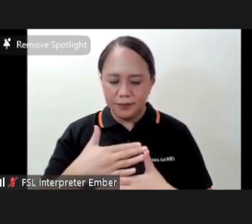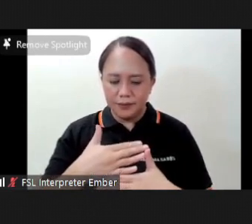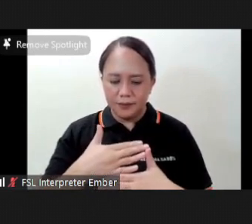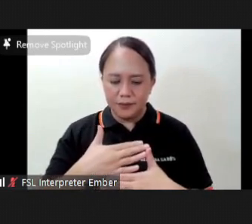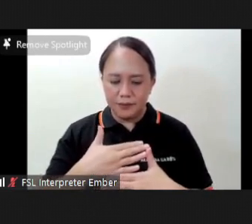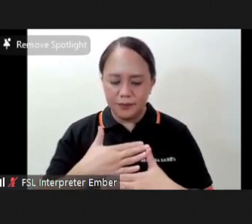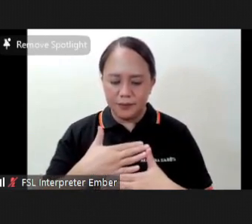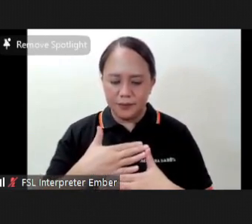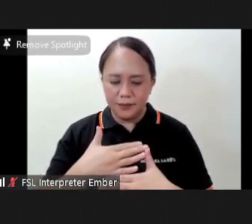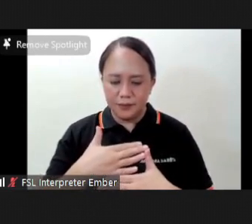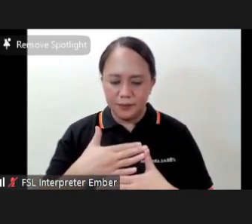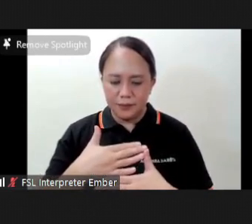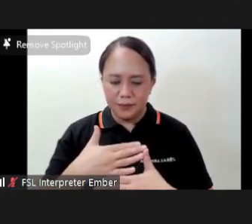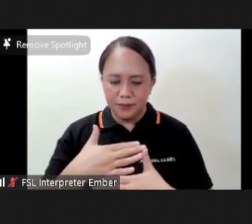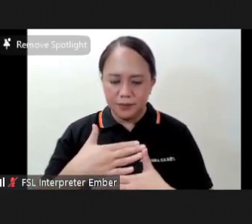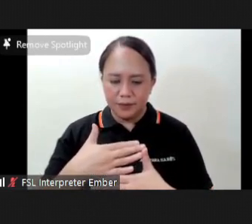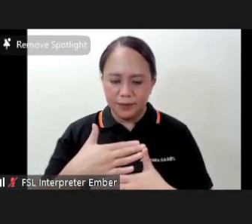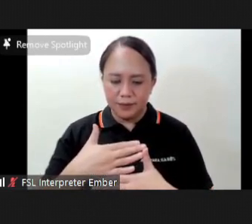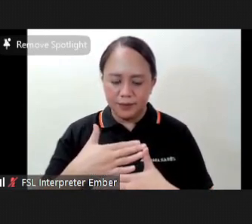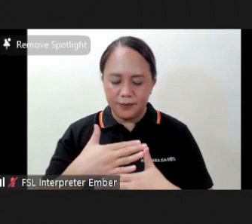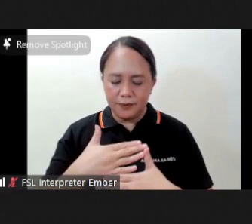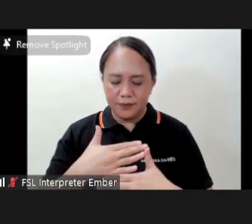and whenever you're ready